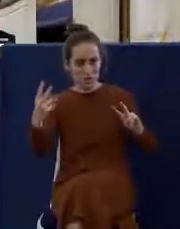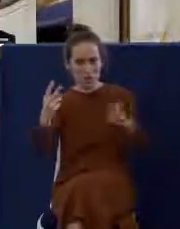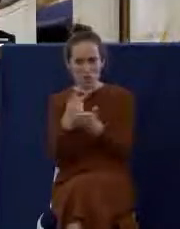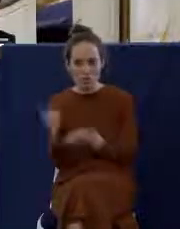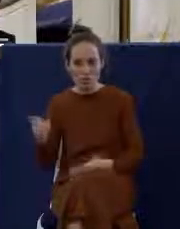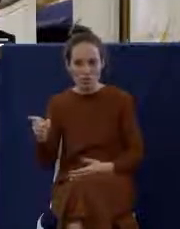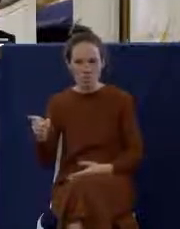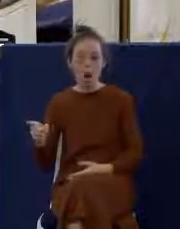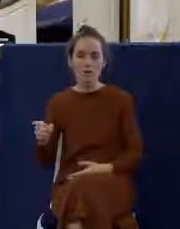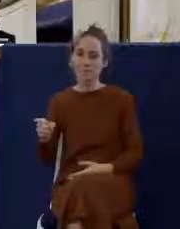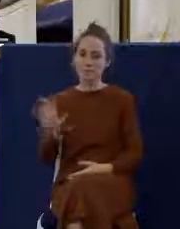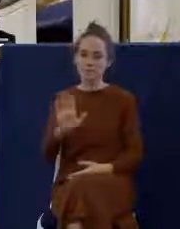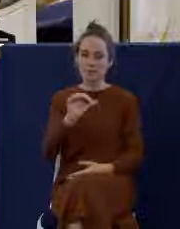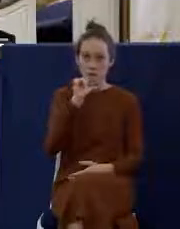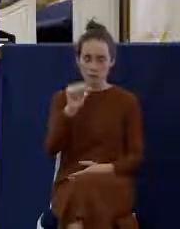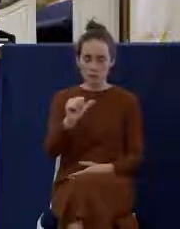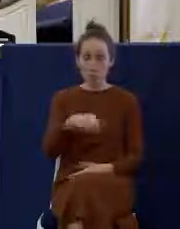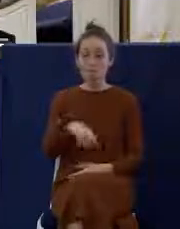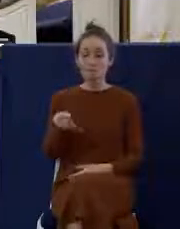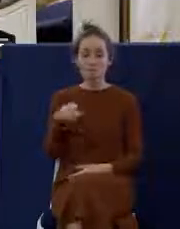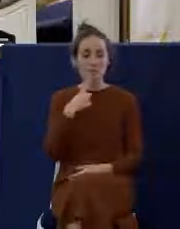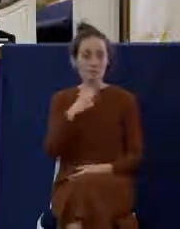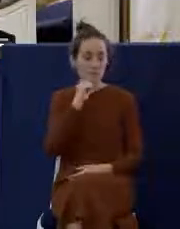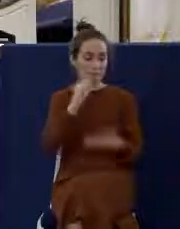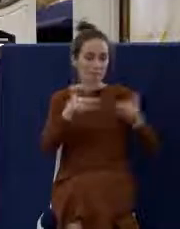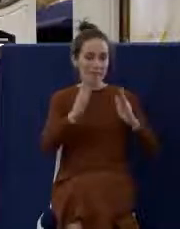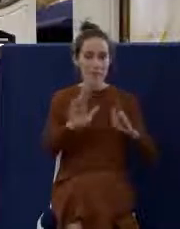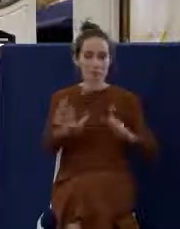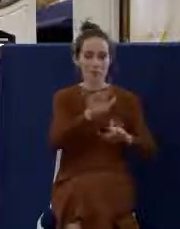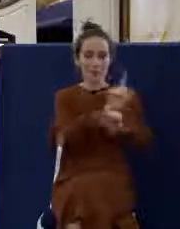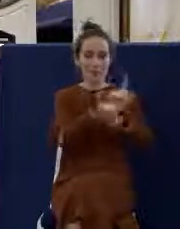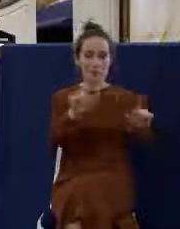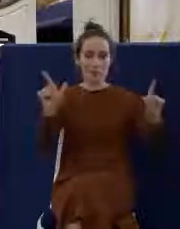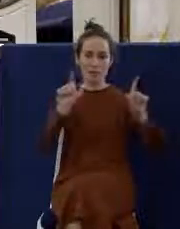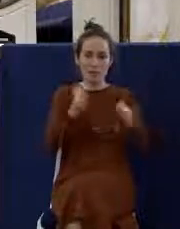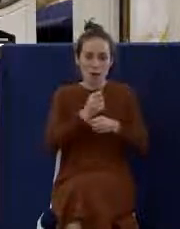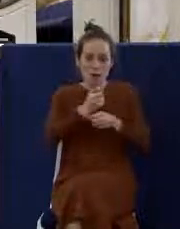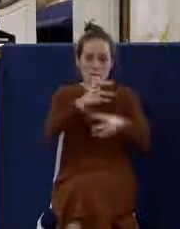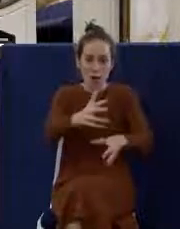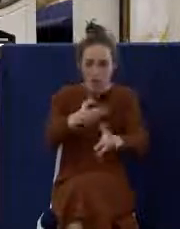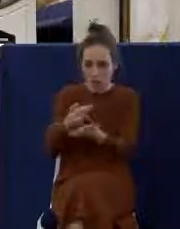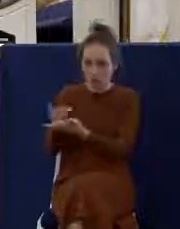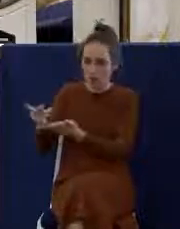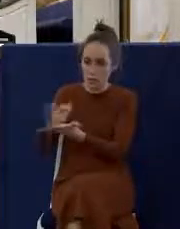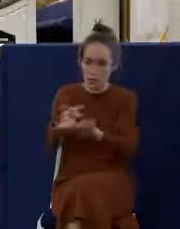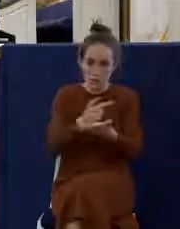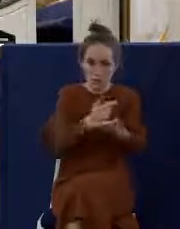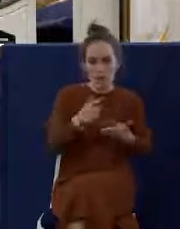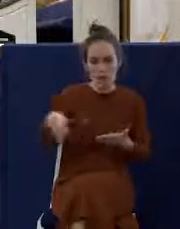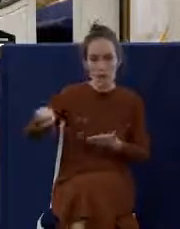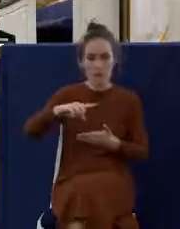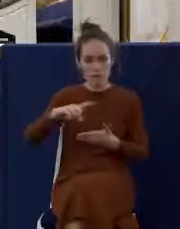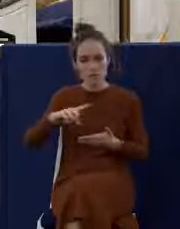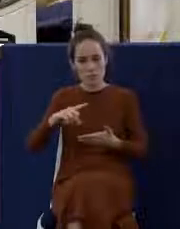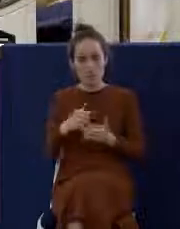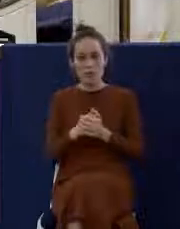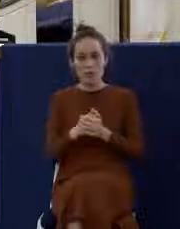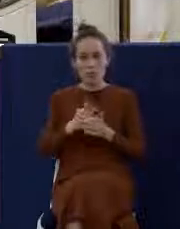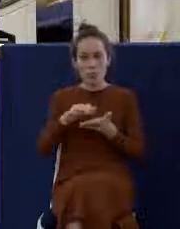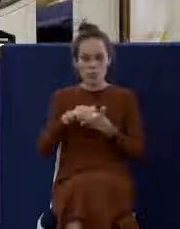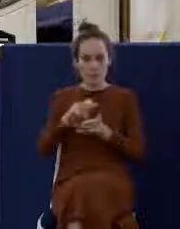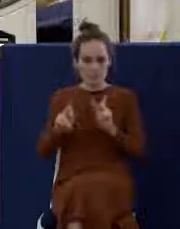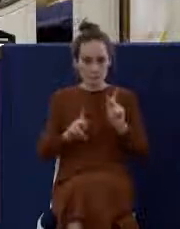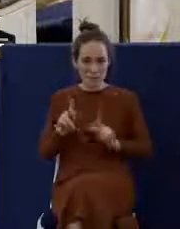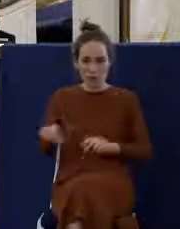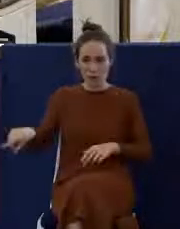means this liberty of yours become a stumbling block to them that are weak. I never want to do anything that would cause another believer to stumble. So therefore,